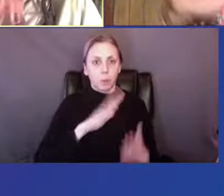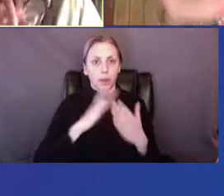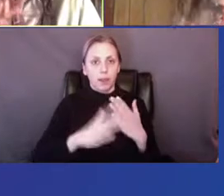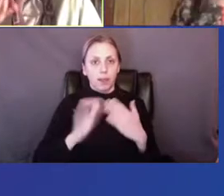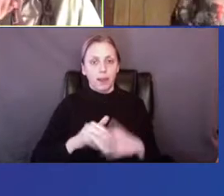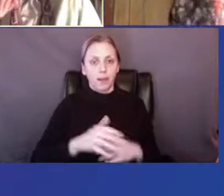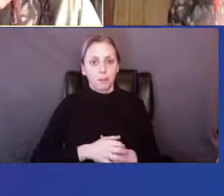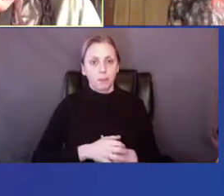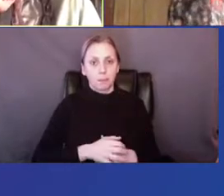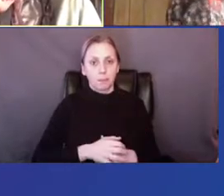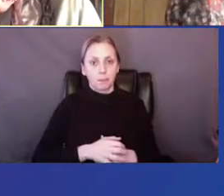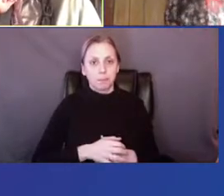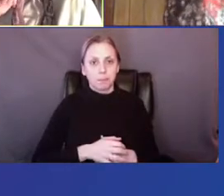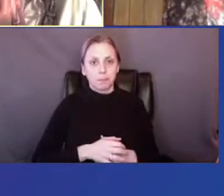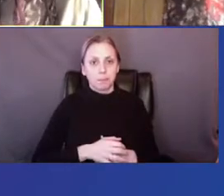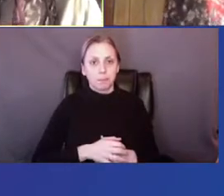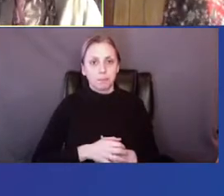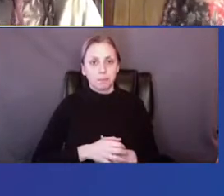go ahead.